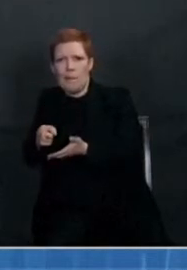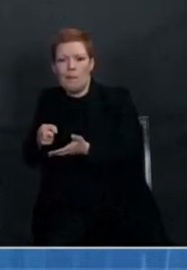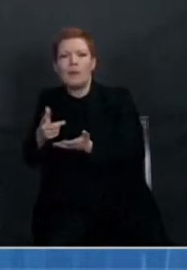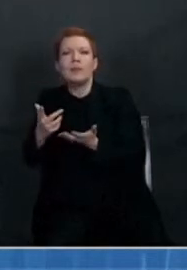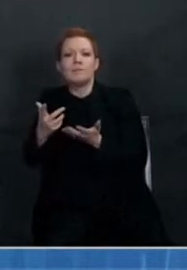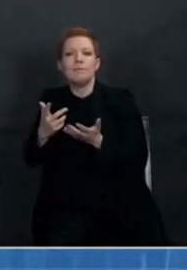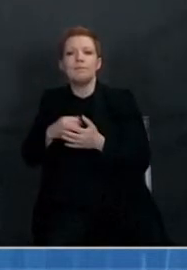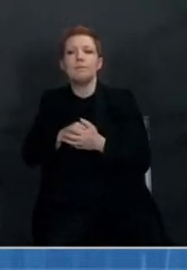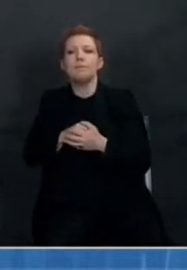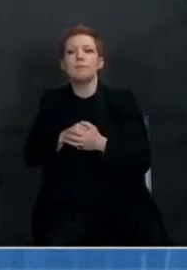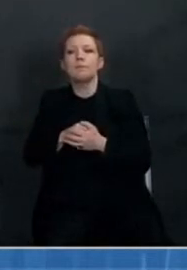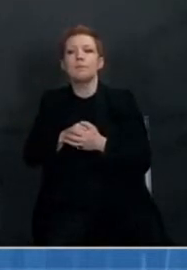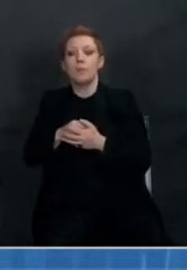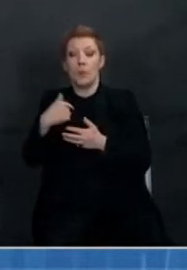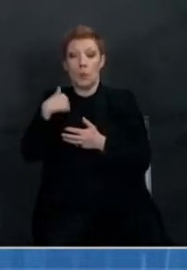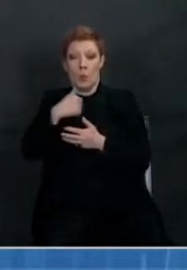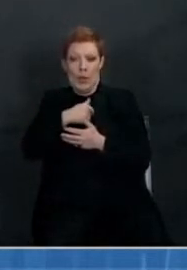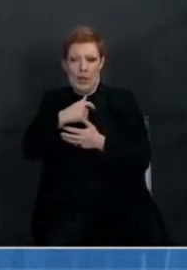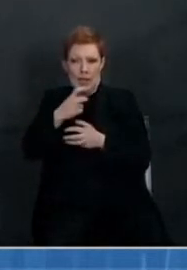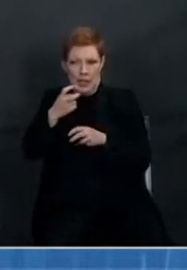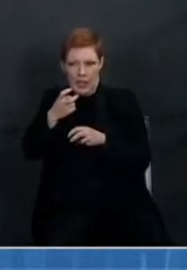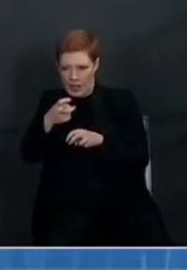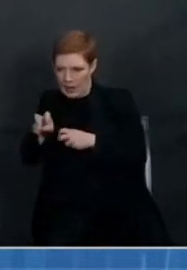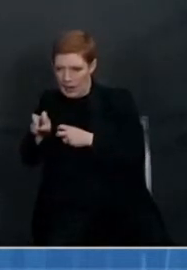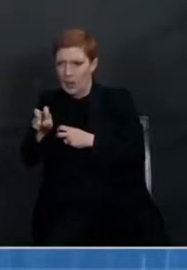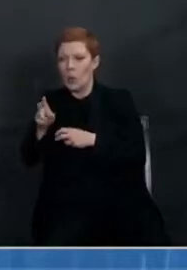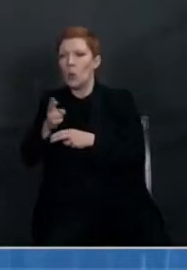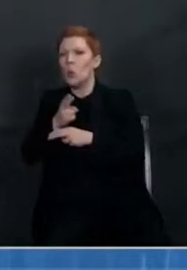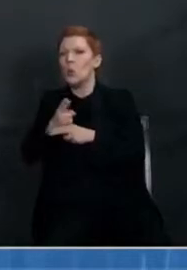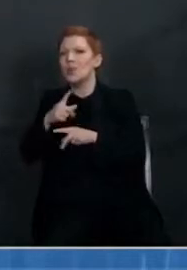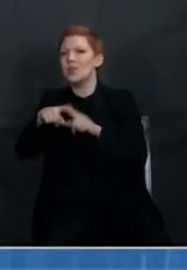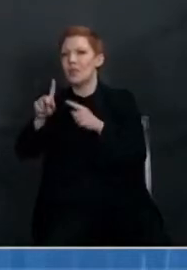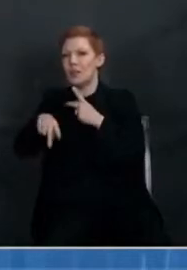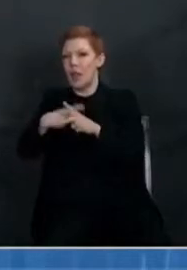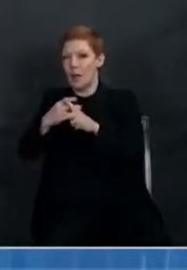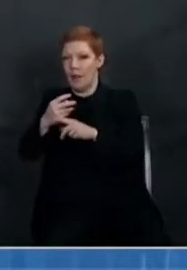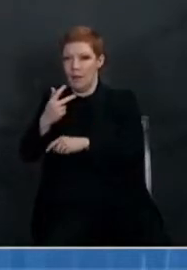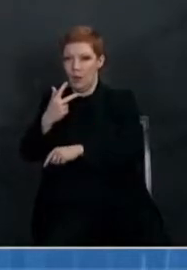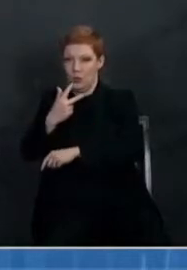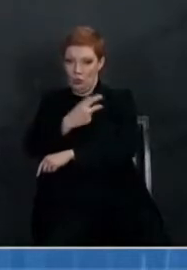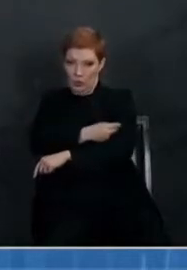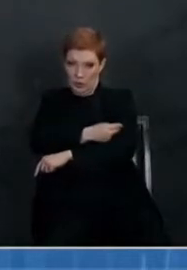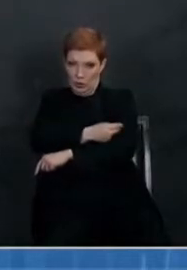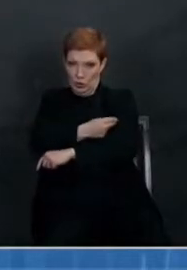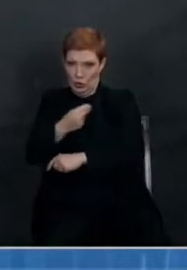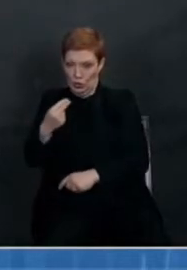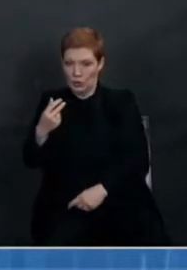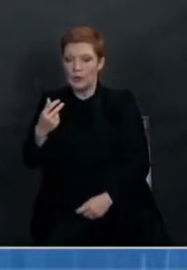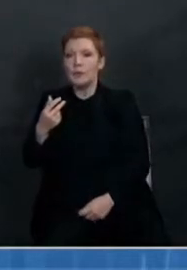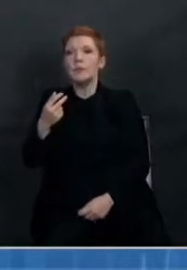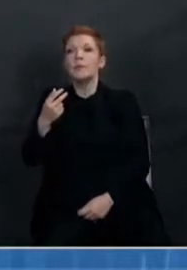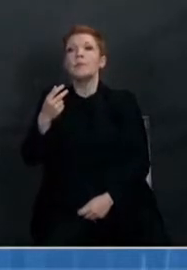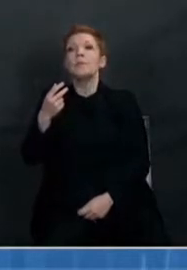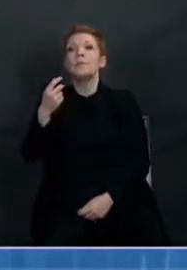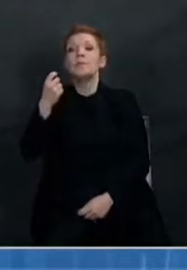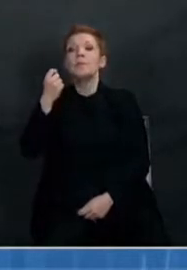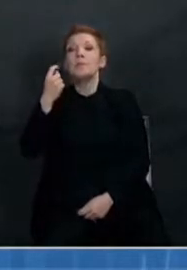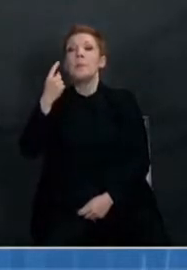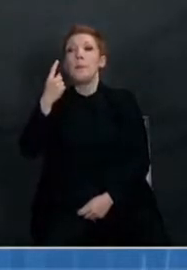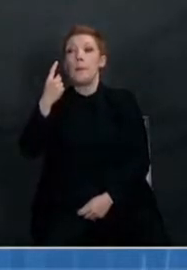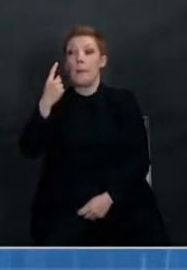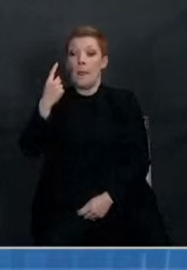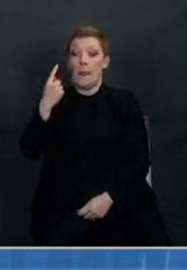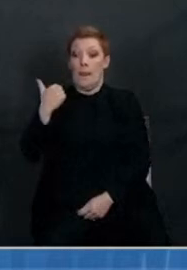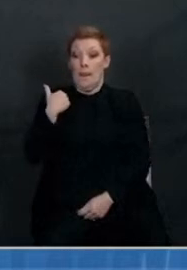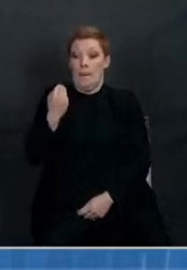type of syringe is preferable. More to come later this week, but as of 1130 on Monday, we think